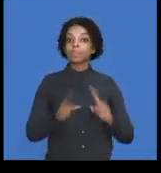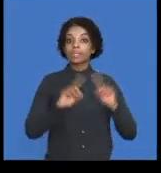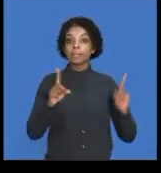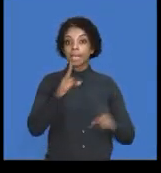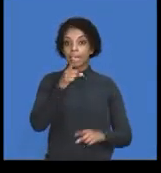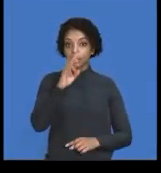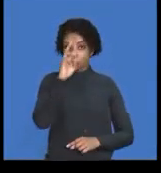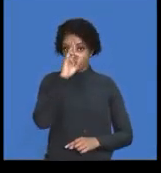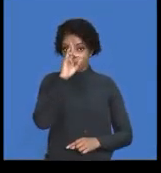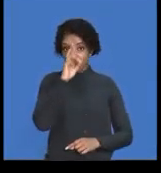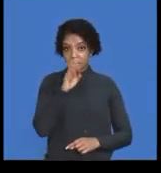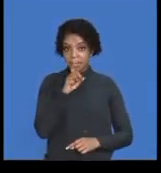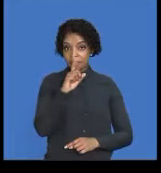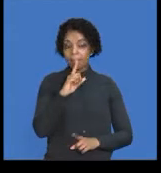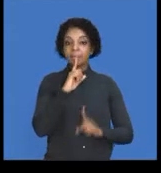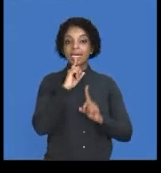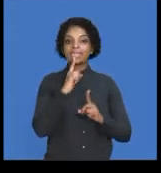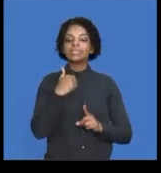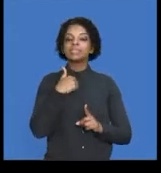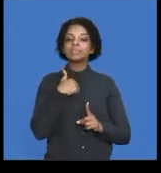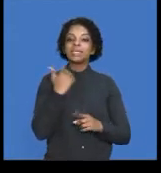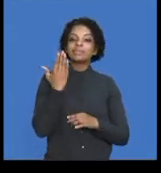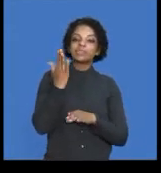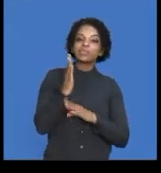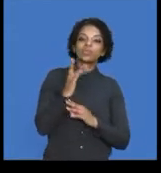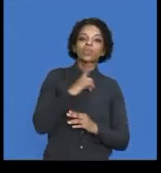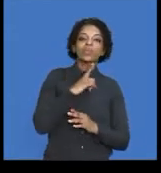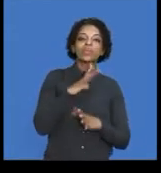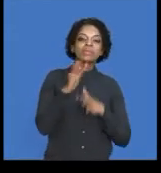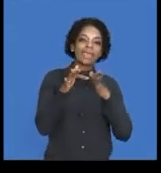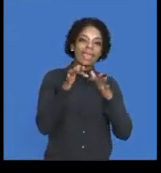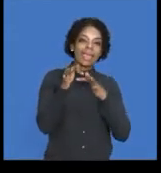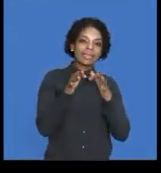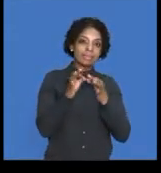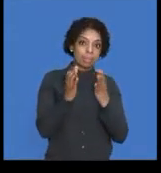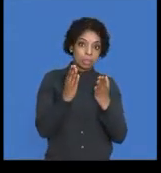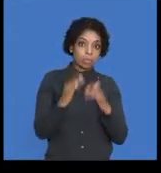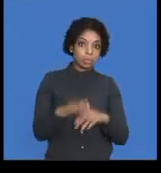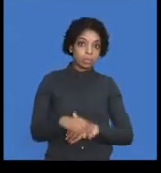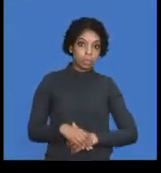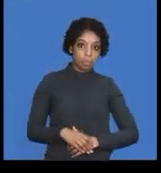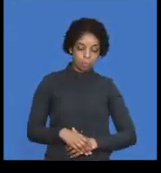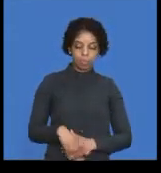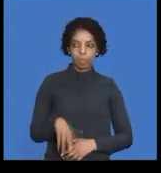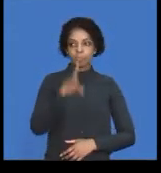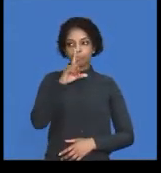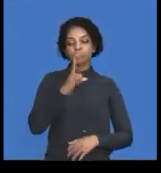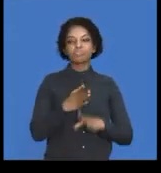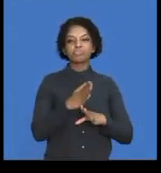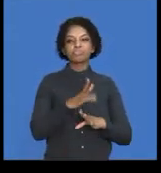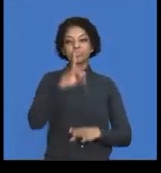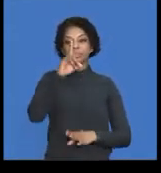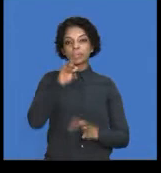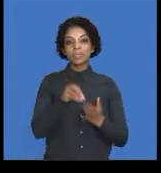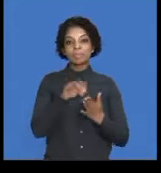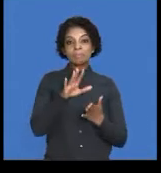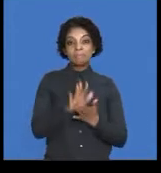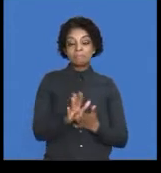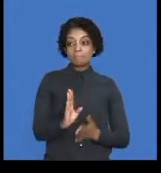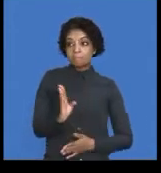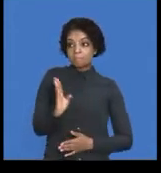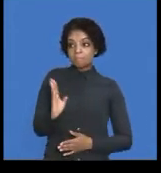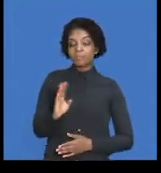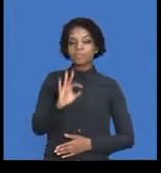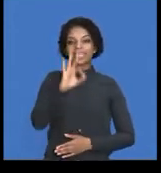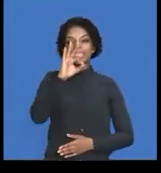in your answer book, you don't do this. I'm just doing it as a means of explaining it to you. So, initially, we recorded here an